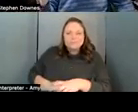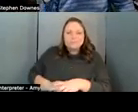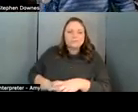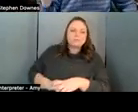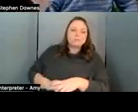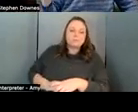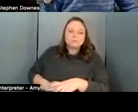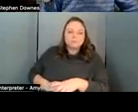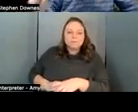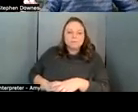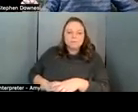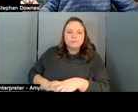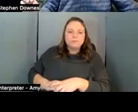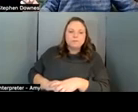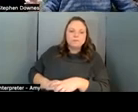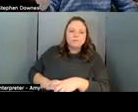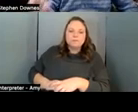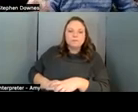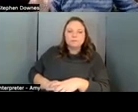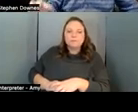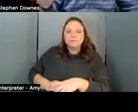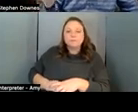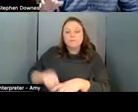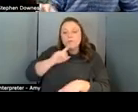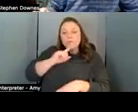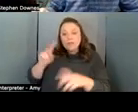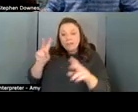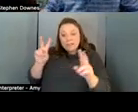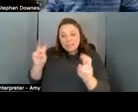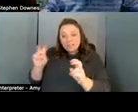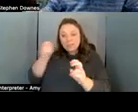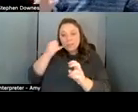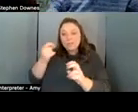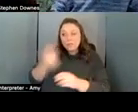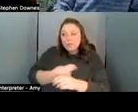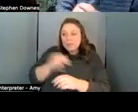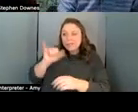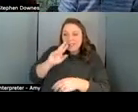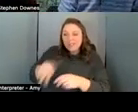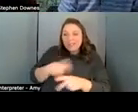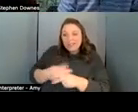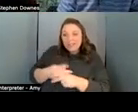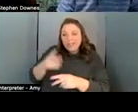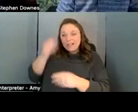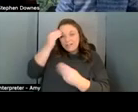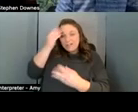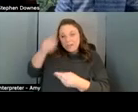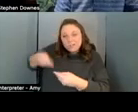there's a real issue if we feed that kind of data that of an artificial intelligence